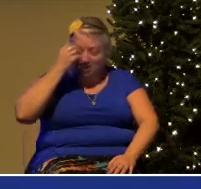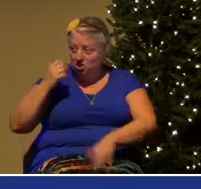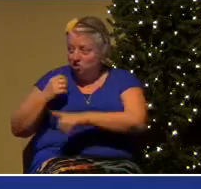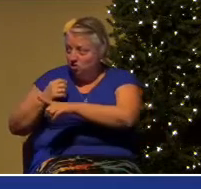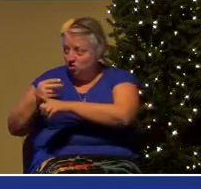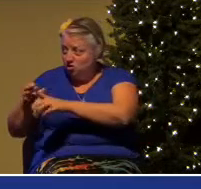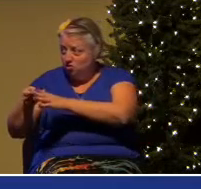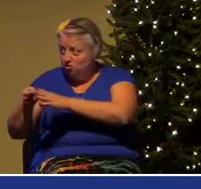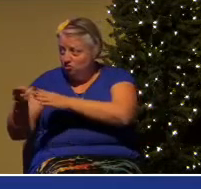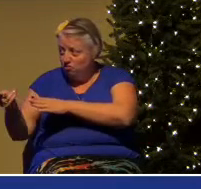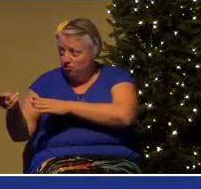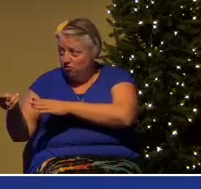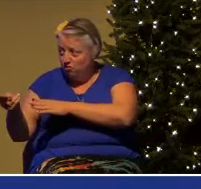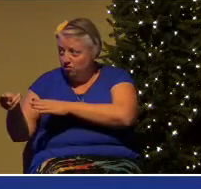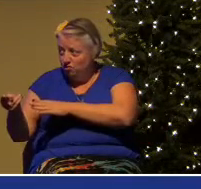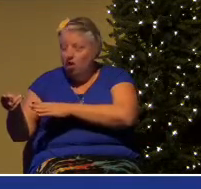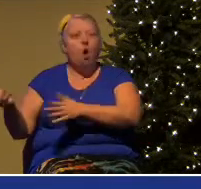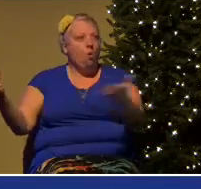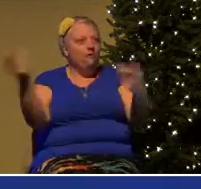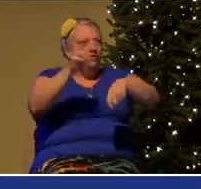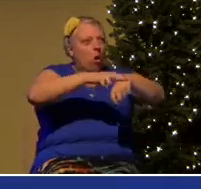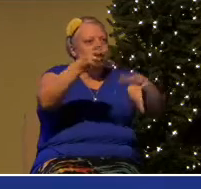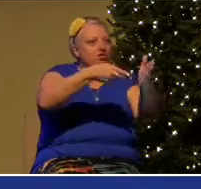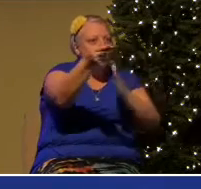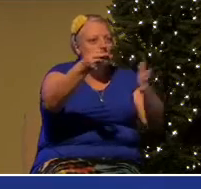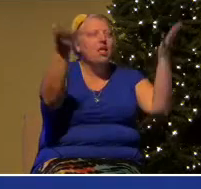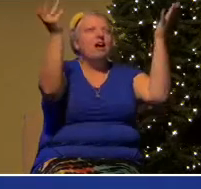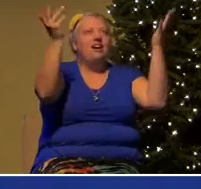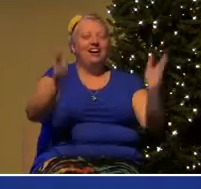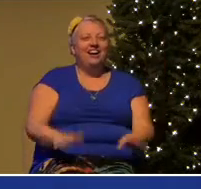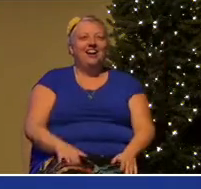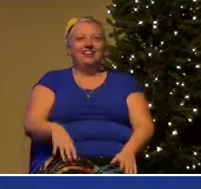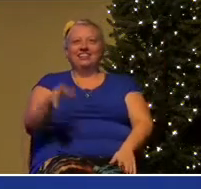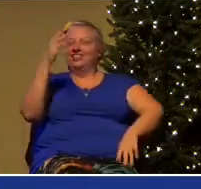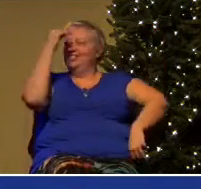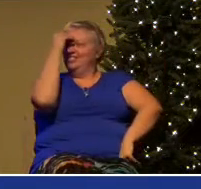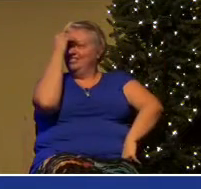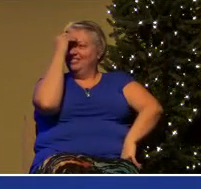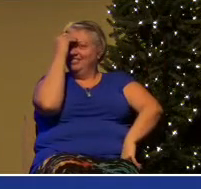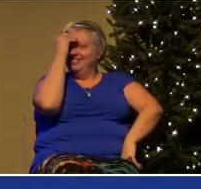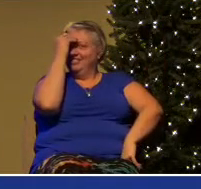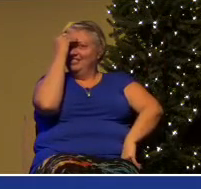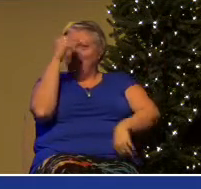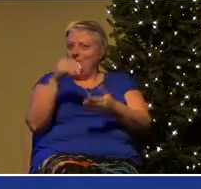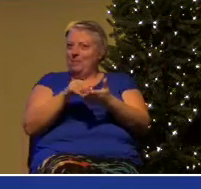True. Well, of course it's true. Thank you. This is a collective enterprise here.